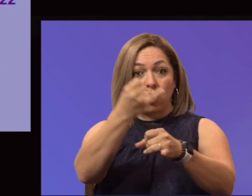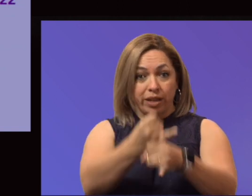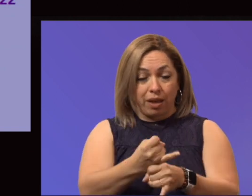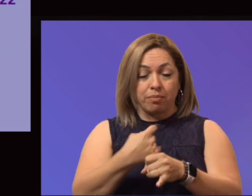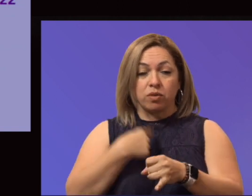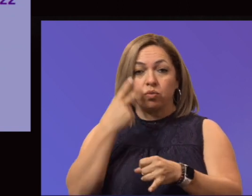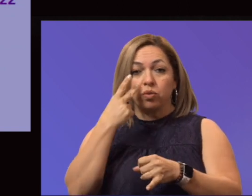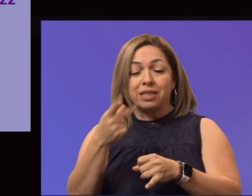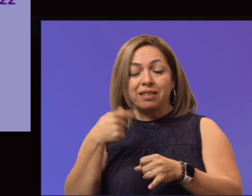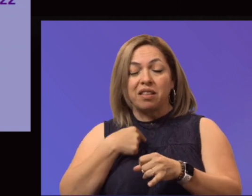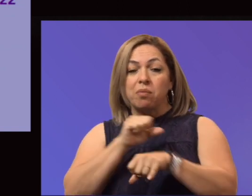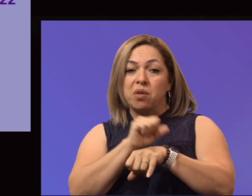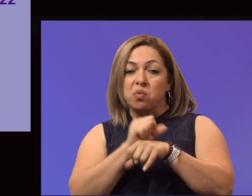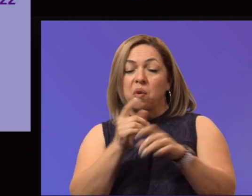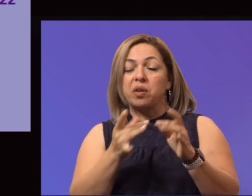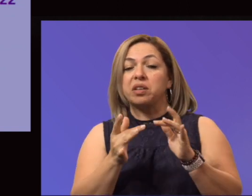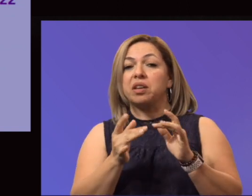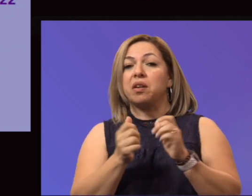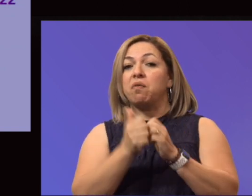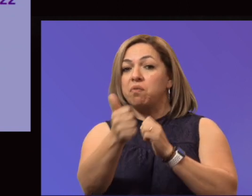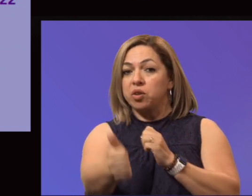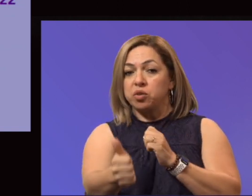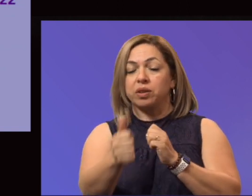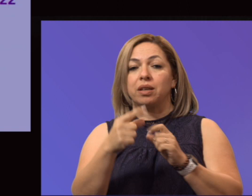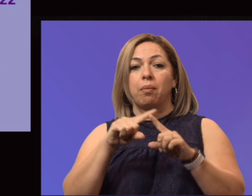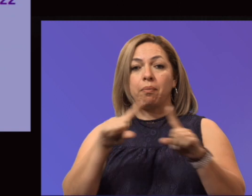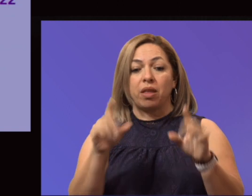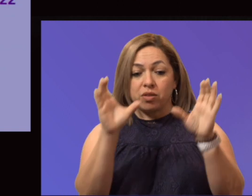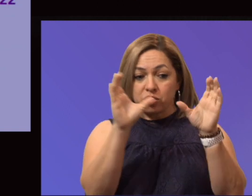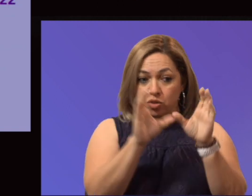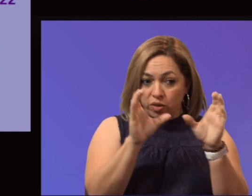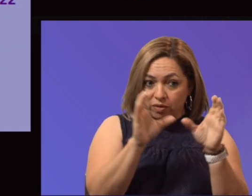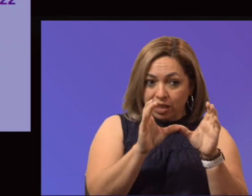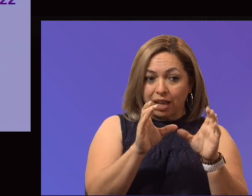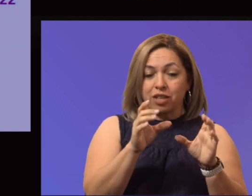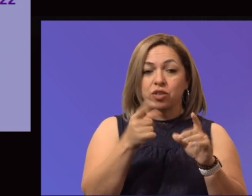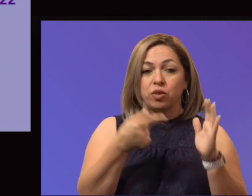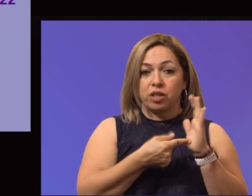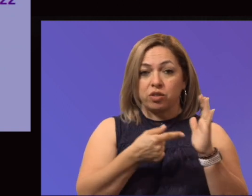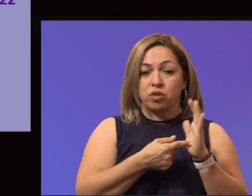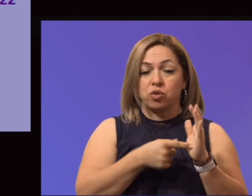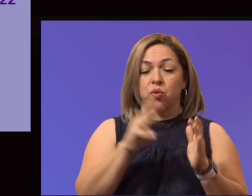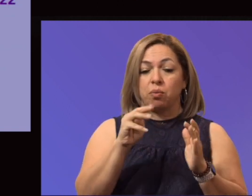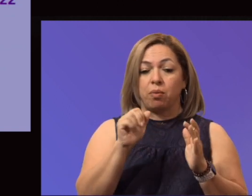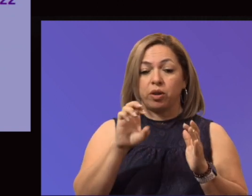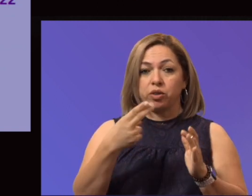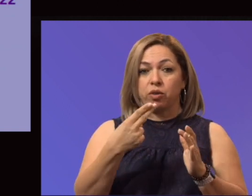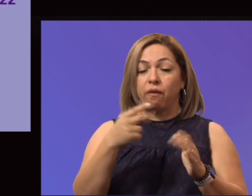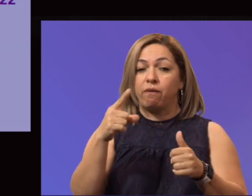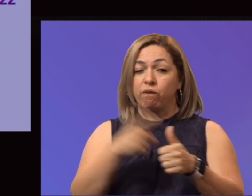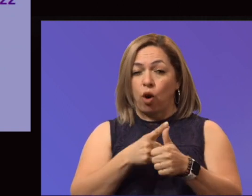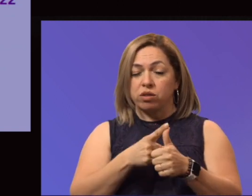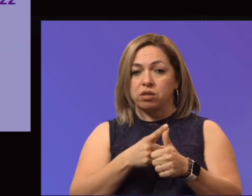virtually. But the compliance certification is due on the 1st of March. And accreditation is each and every one of